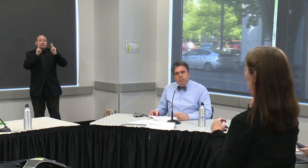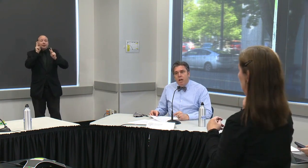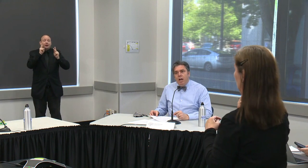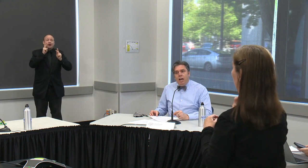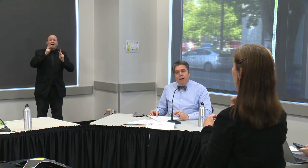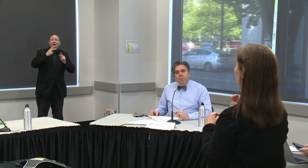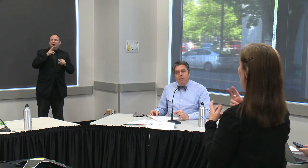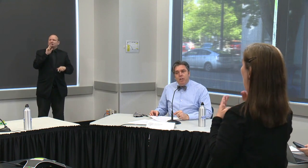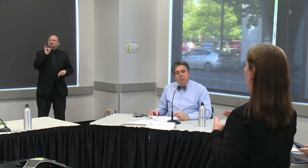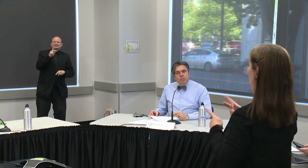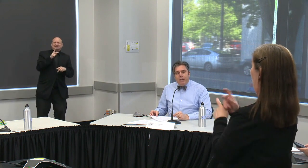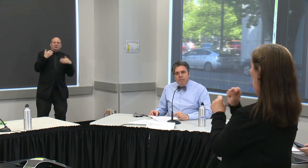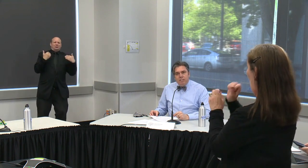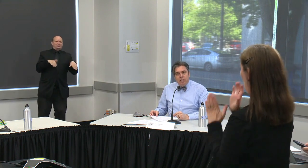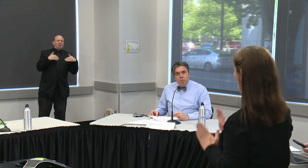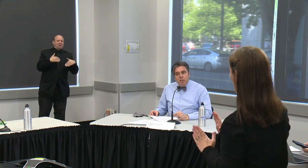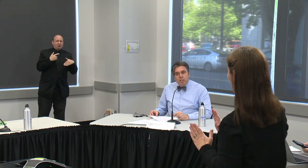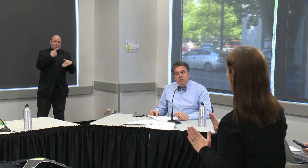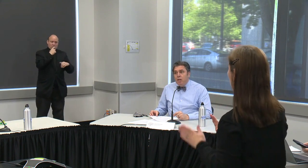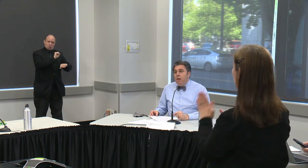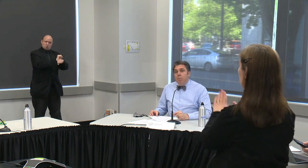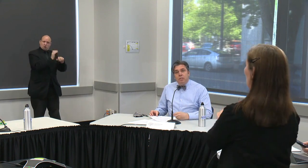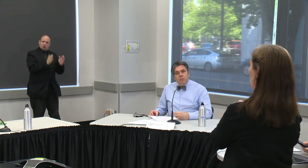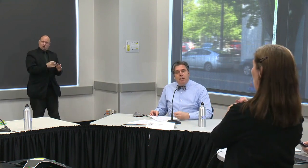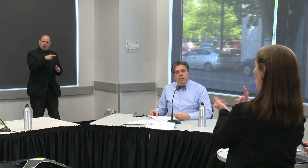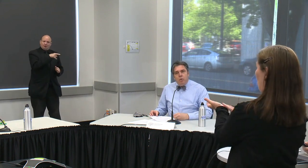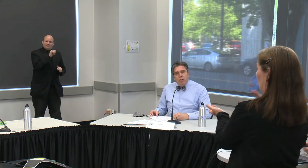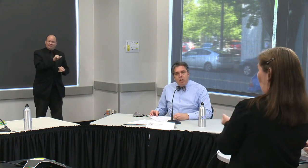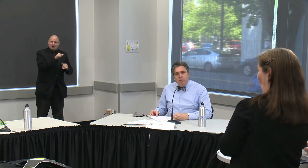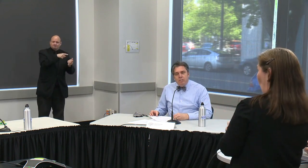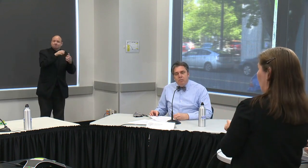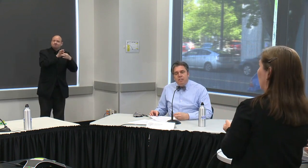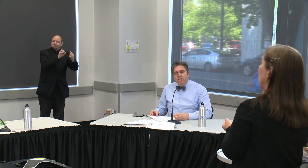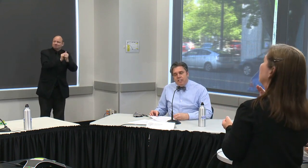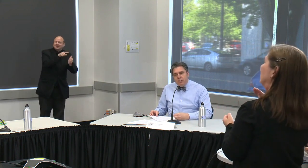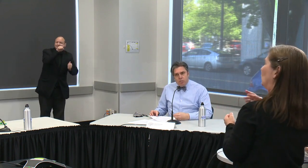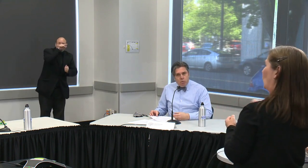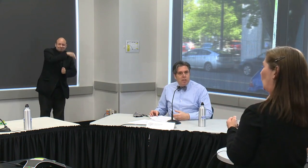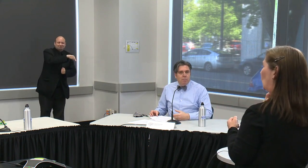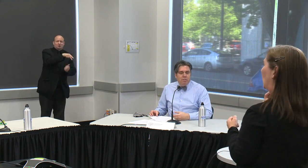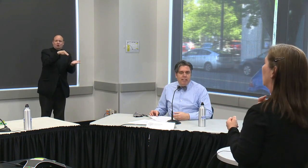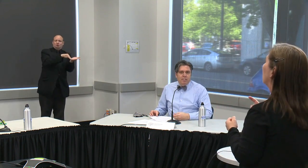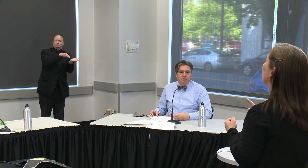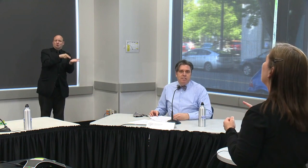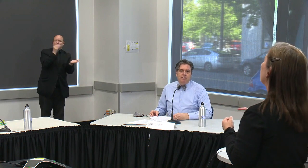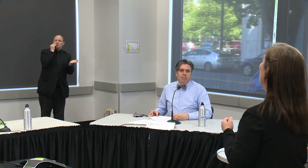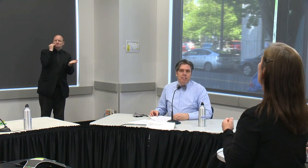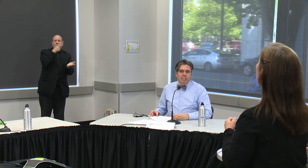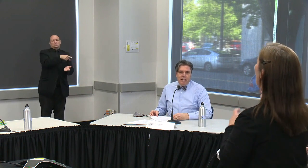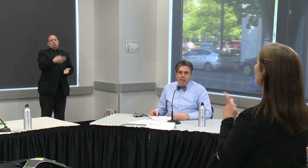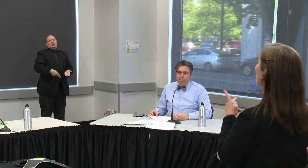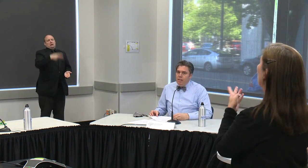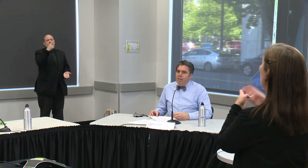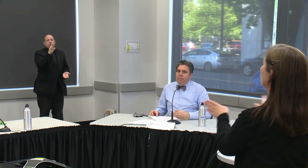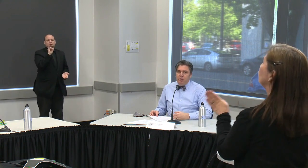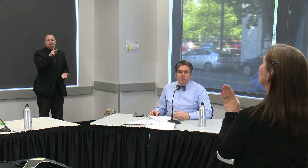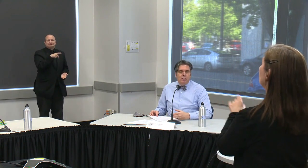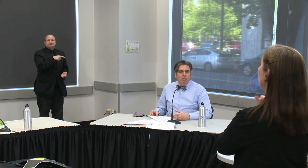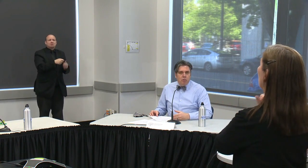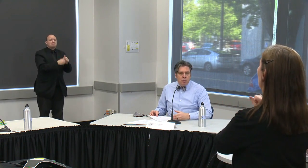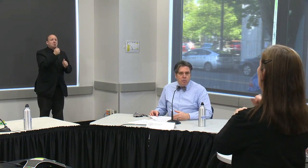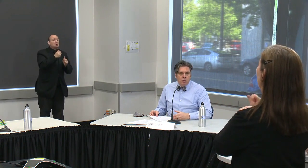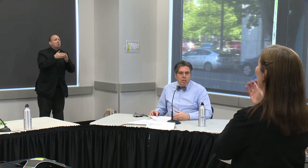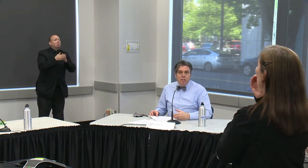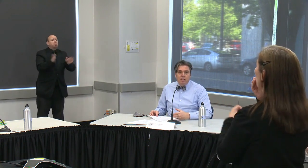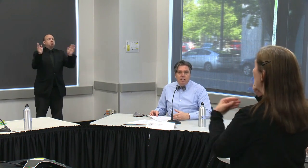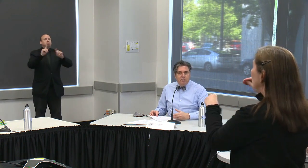workers long-term care facility workers but those other oregonians who continue to work and provide us services during this time the folks